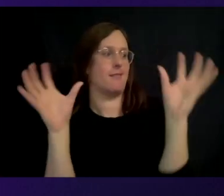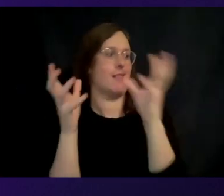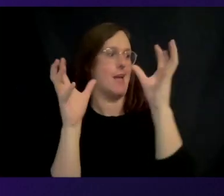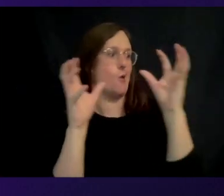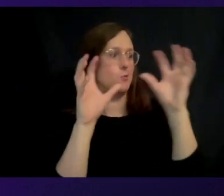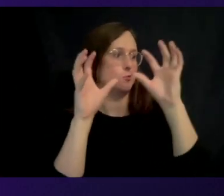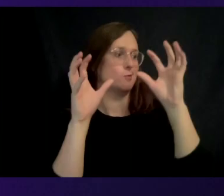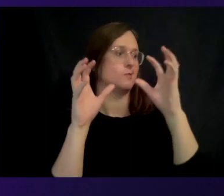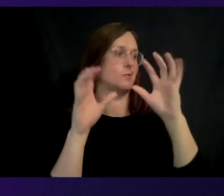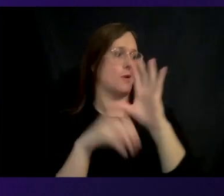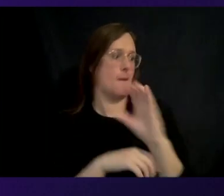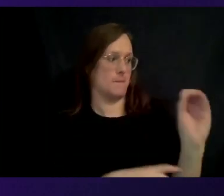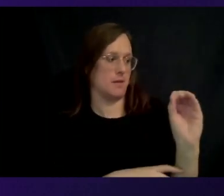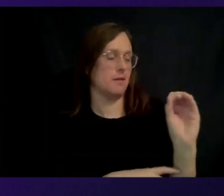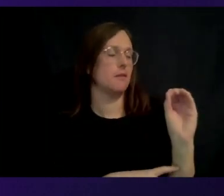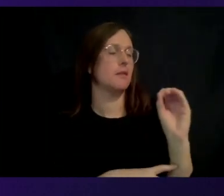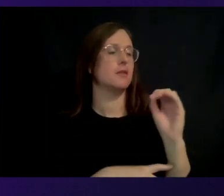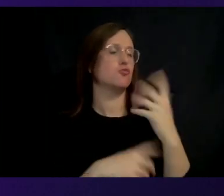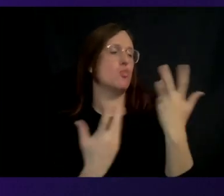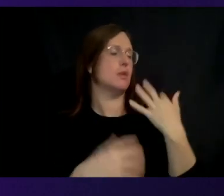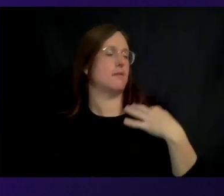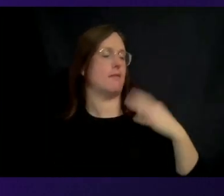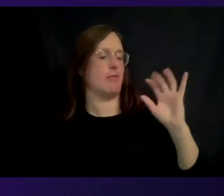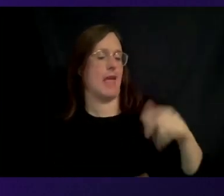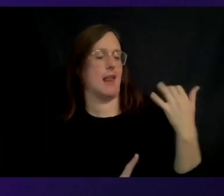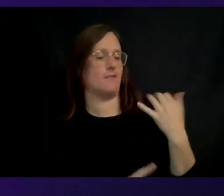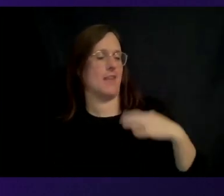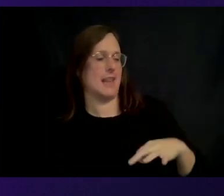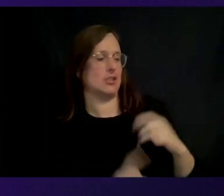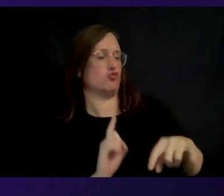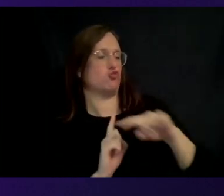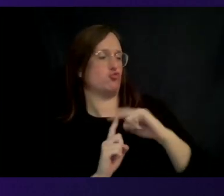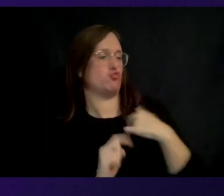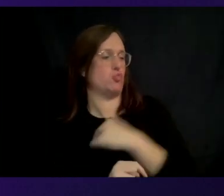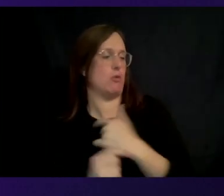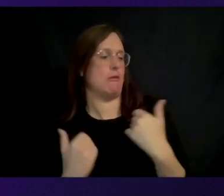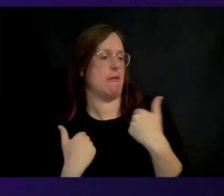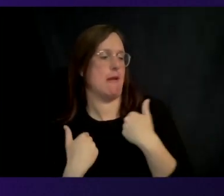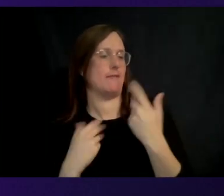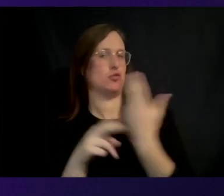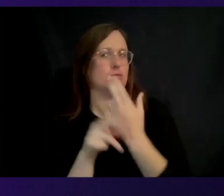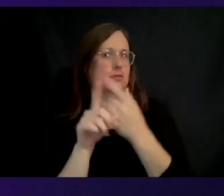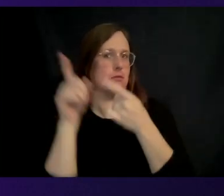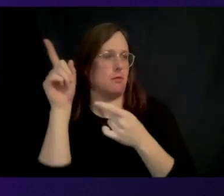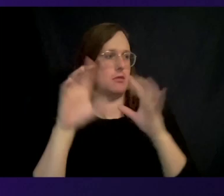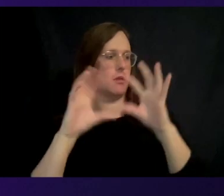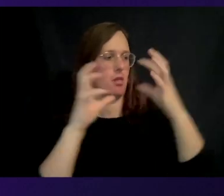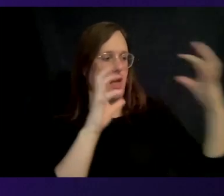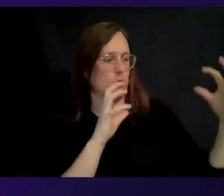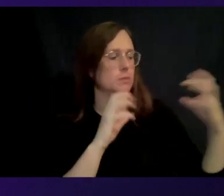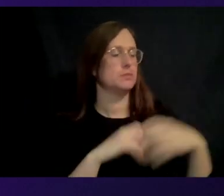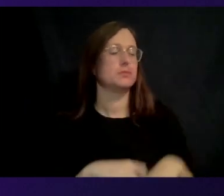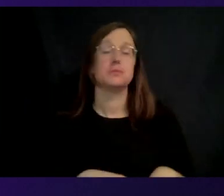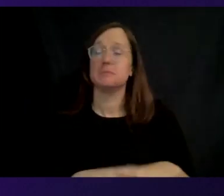the chip, but what's the advantage we have using AWS cloud? Well, personally, I love that we kind of